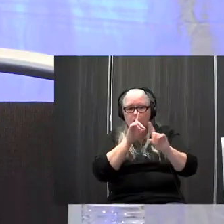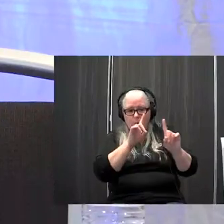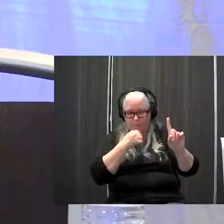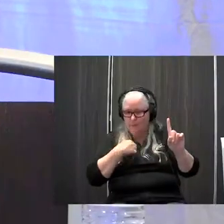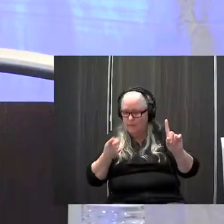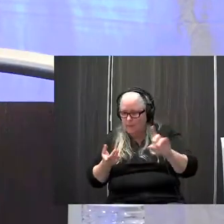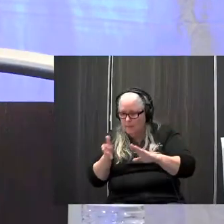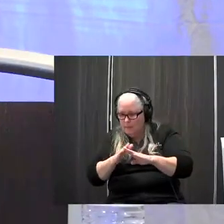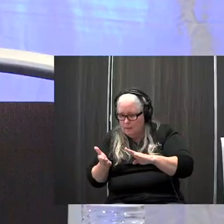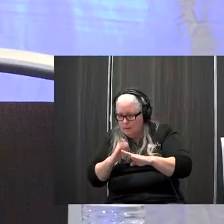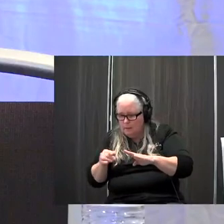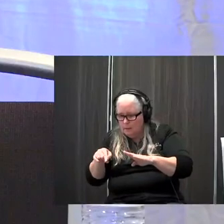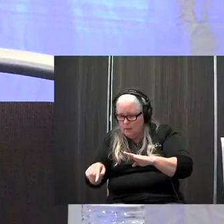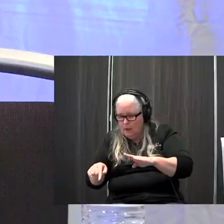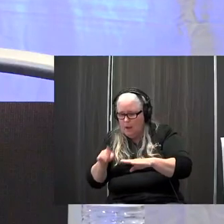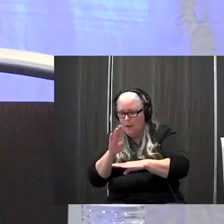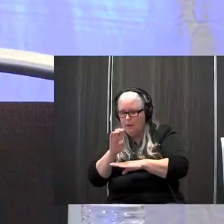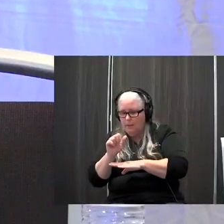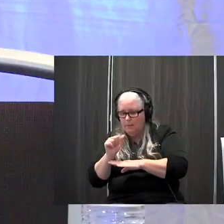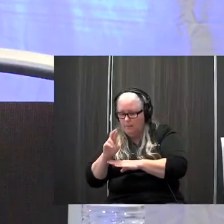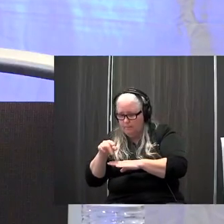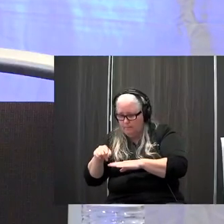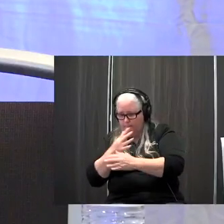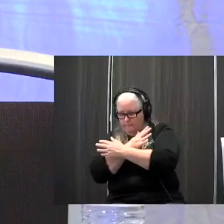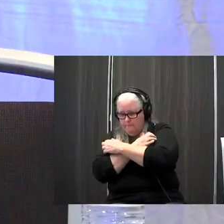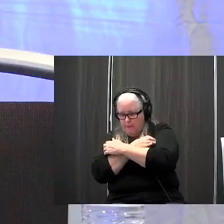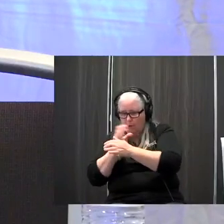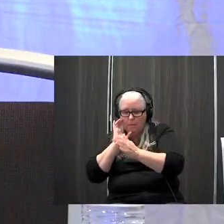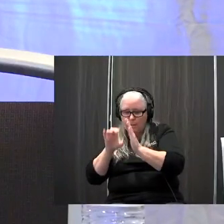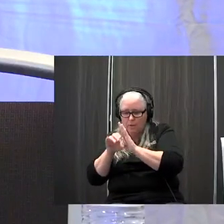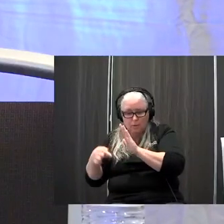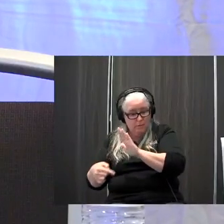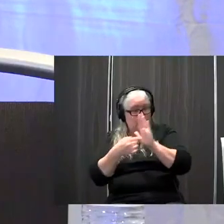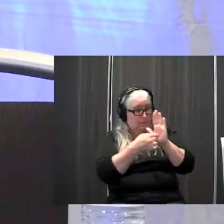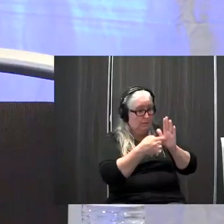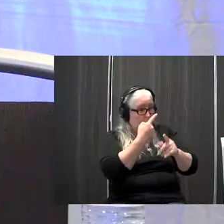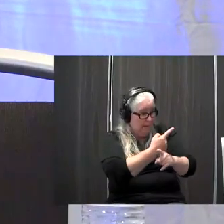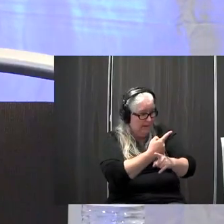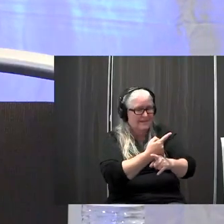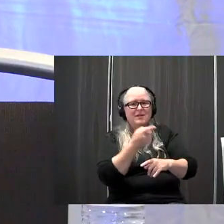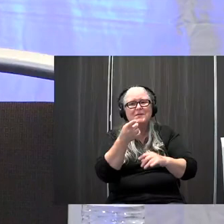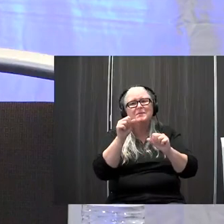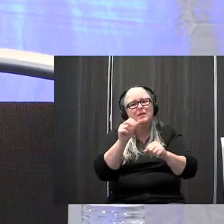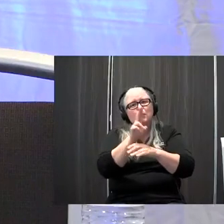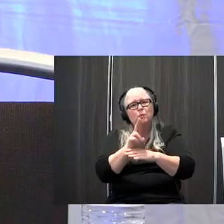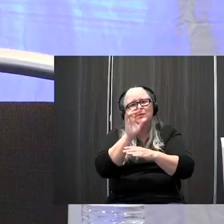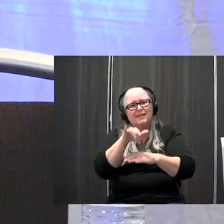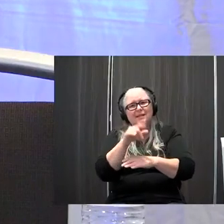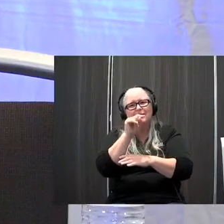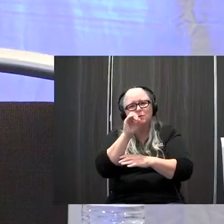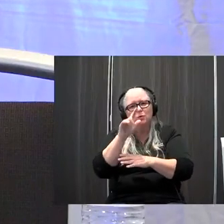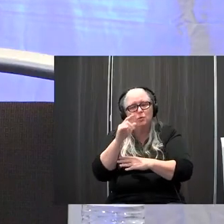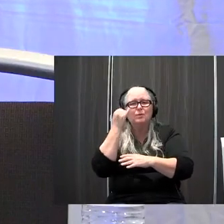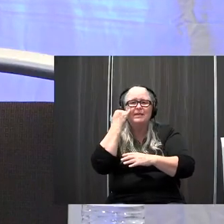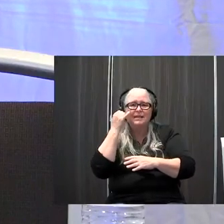bear together um so I think you can use that as a clarification tool um when it's